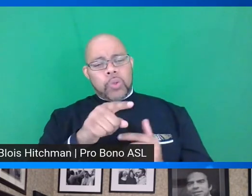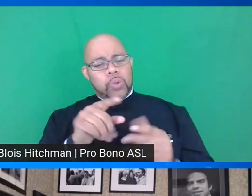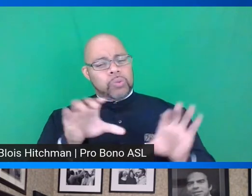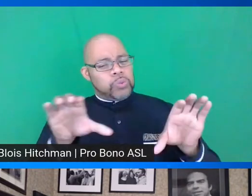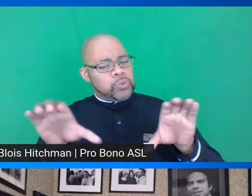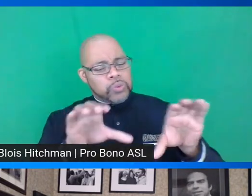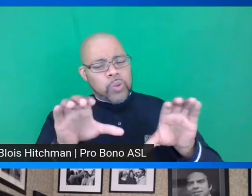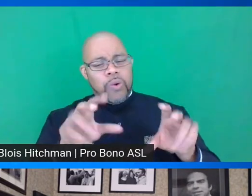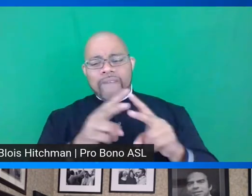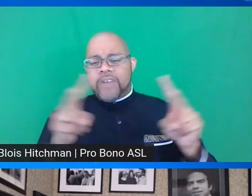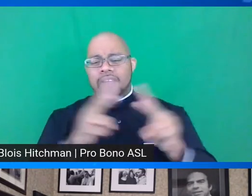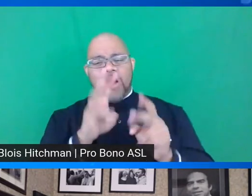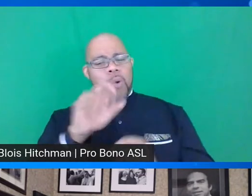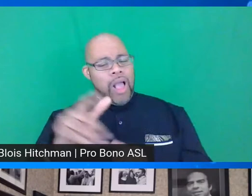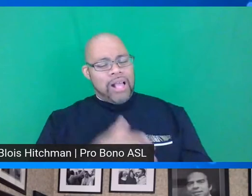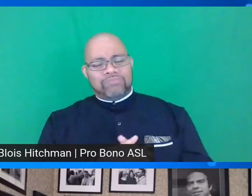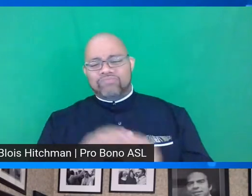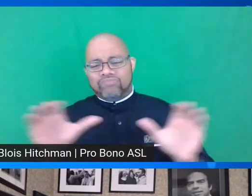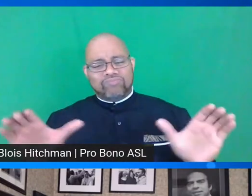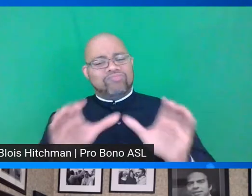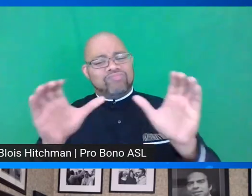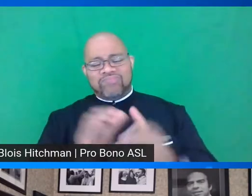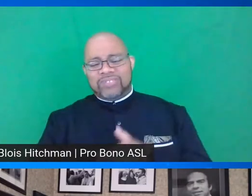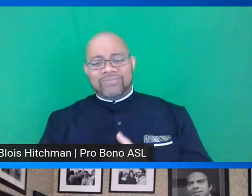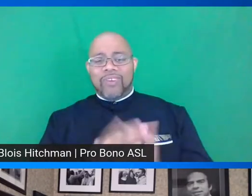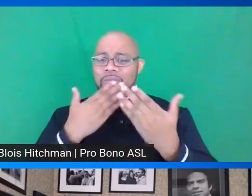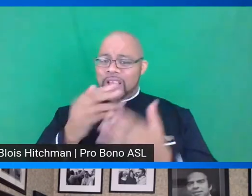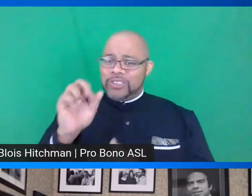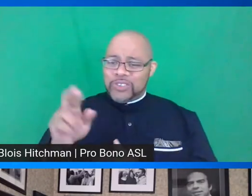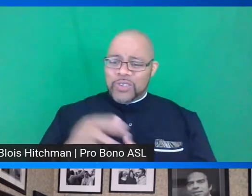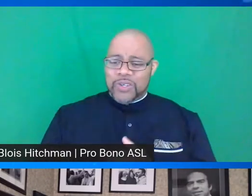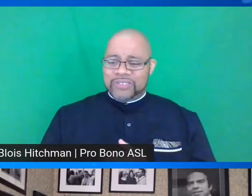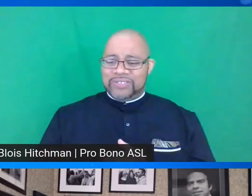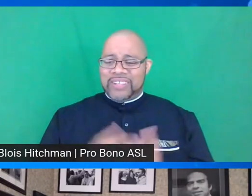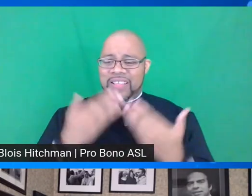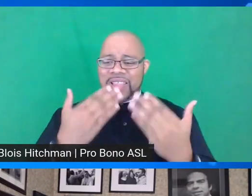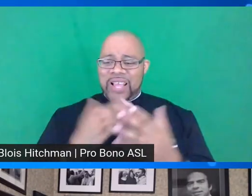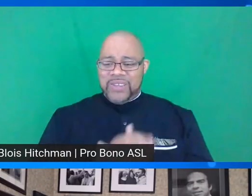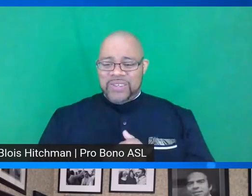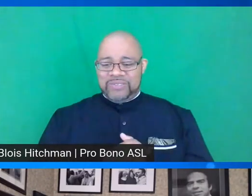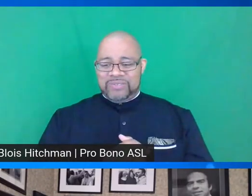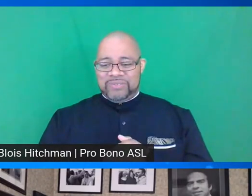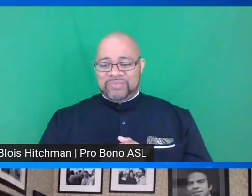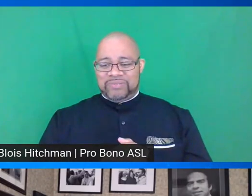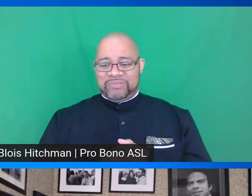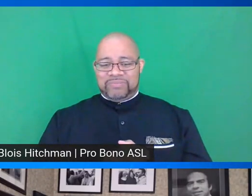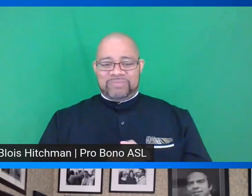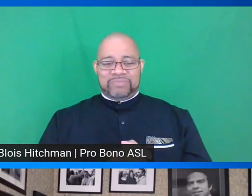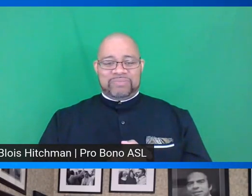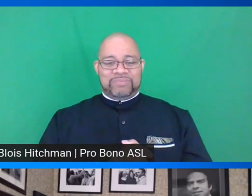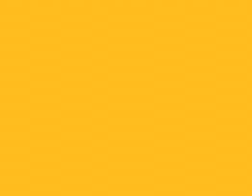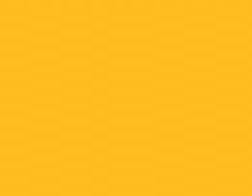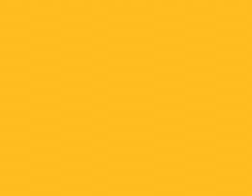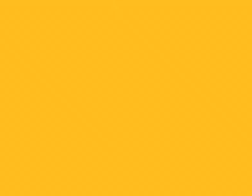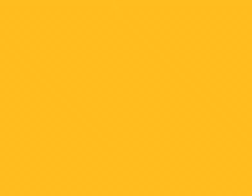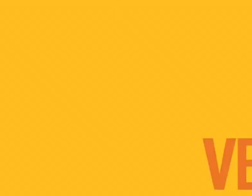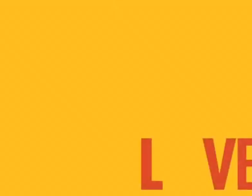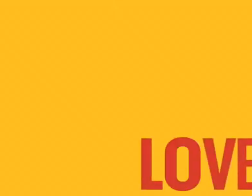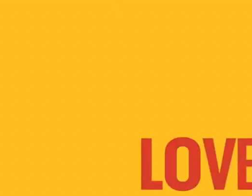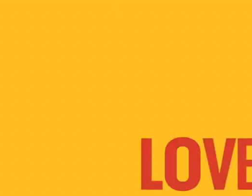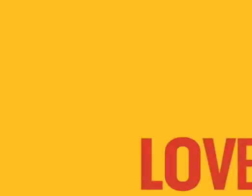very very well thank you sir thank you so much thank you what